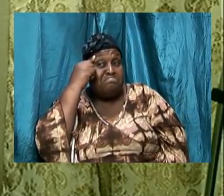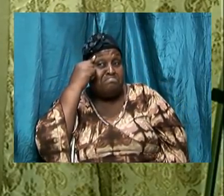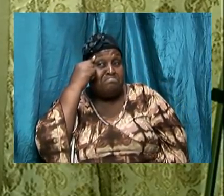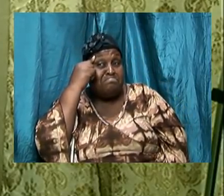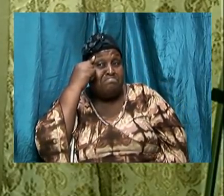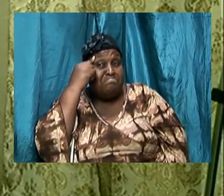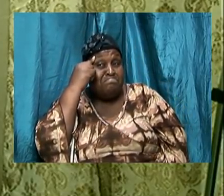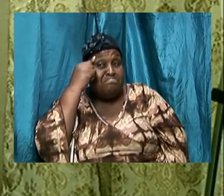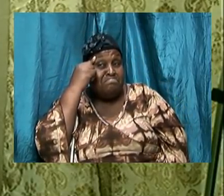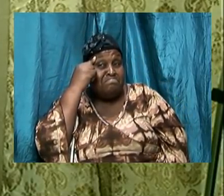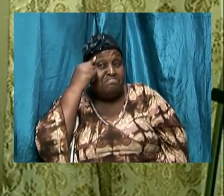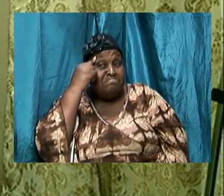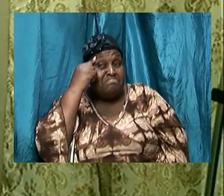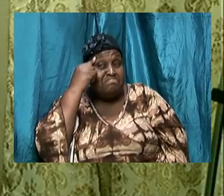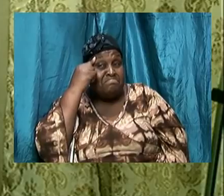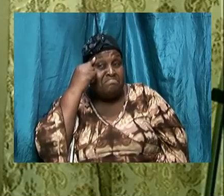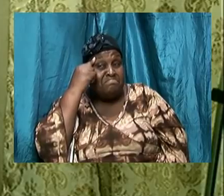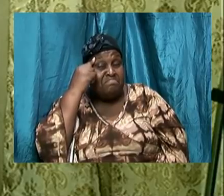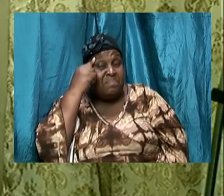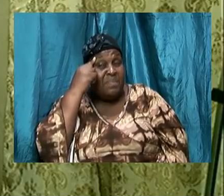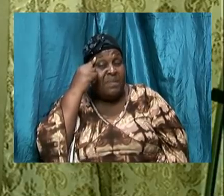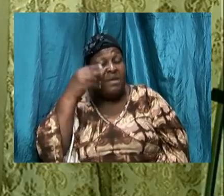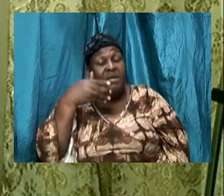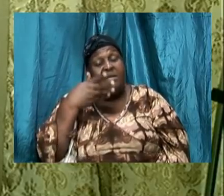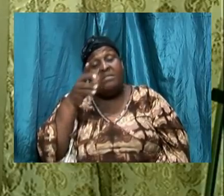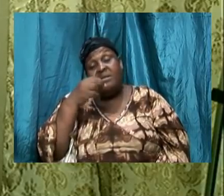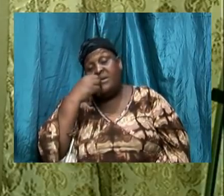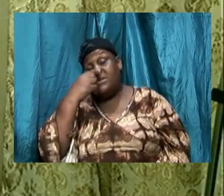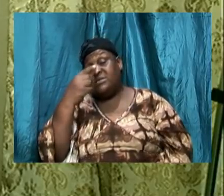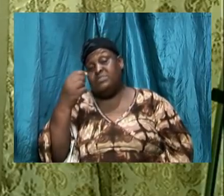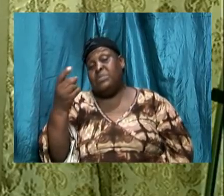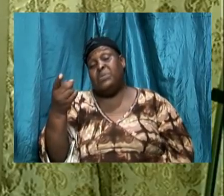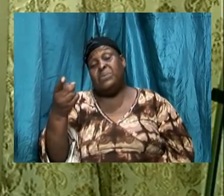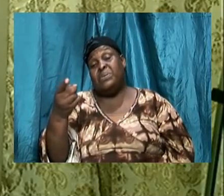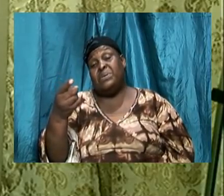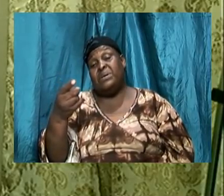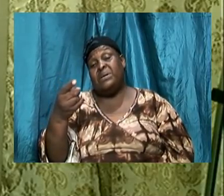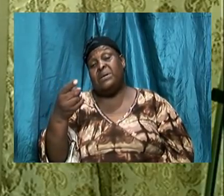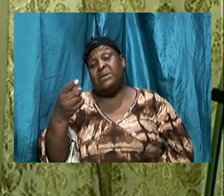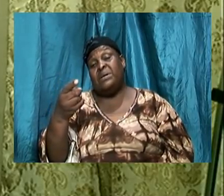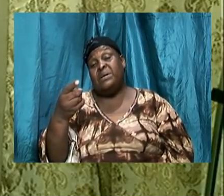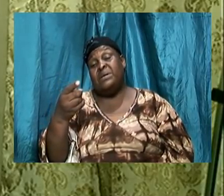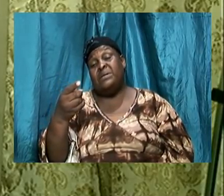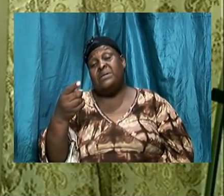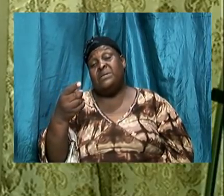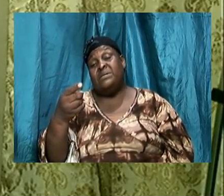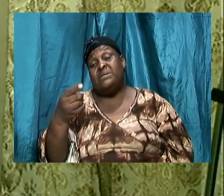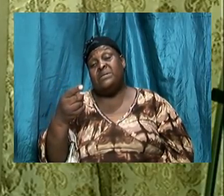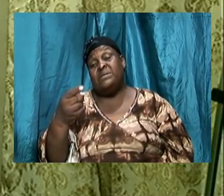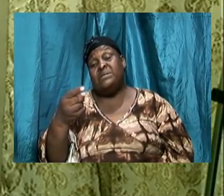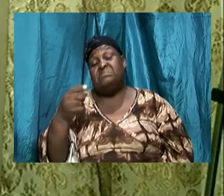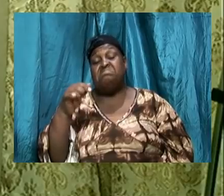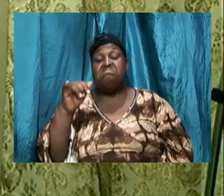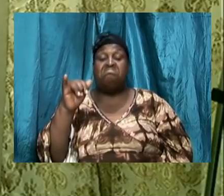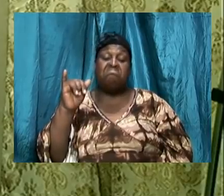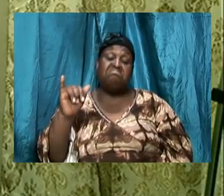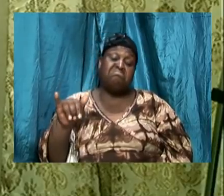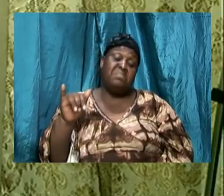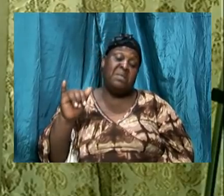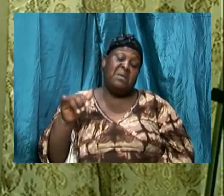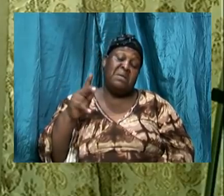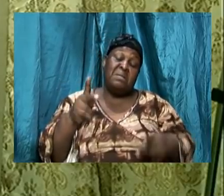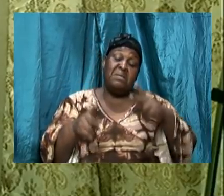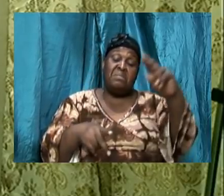they spoke in terms that the